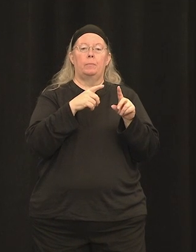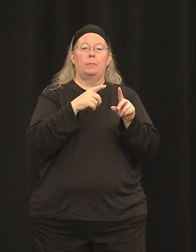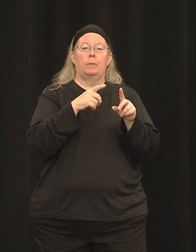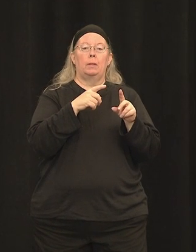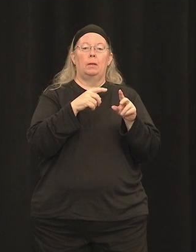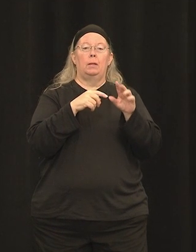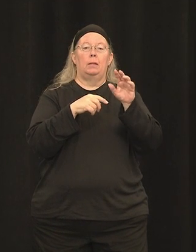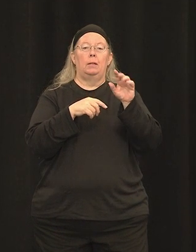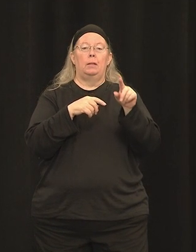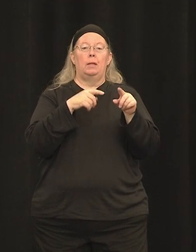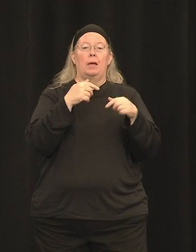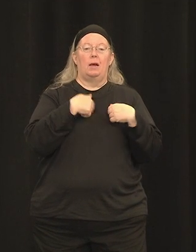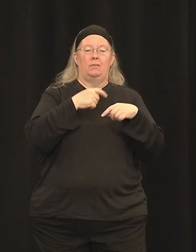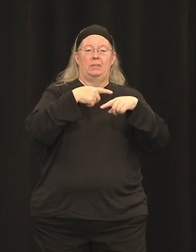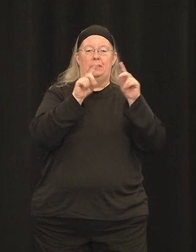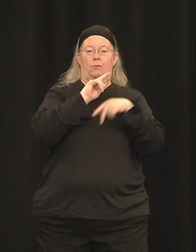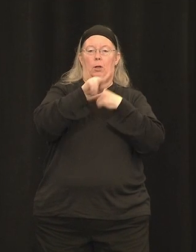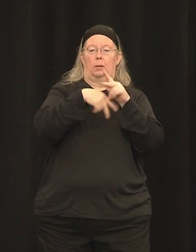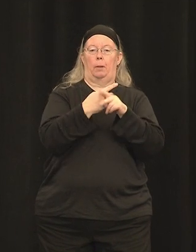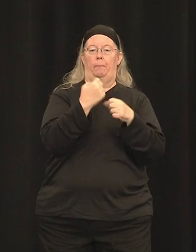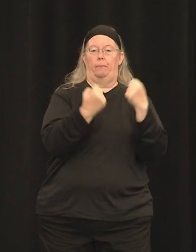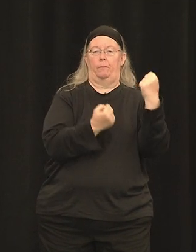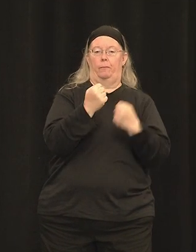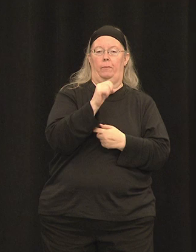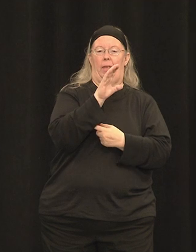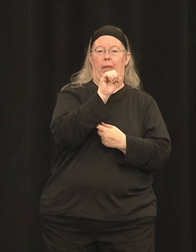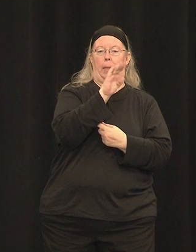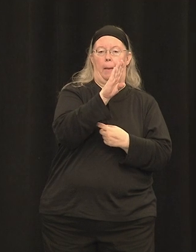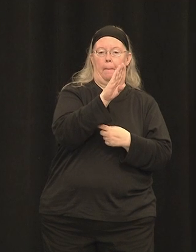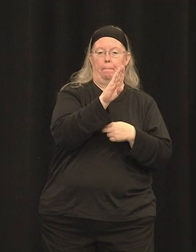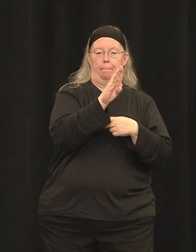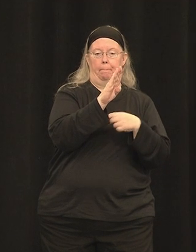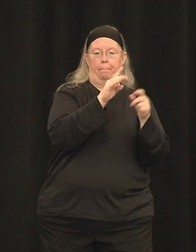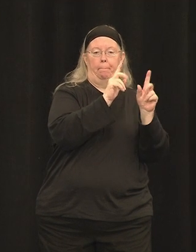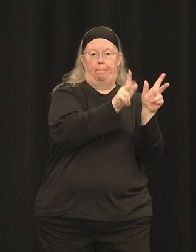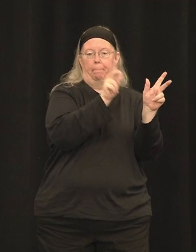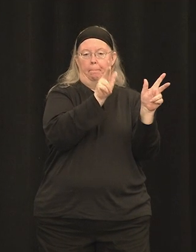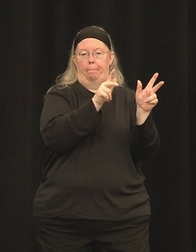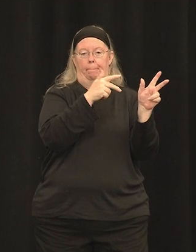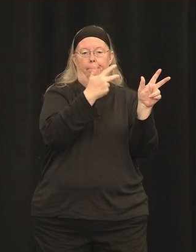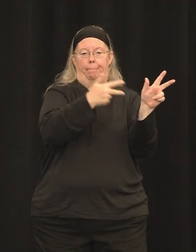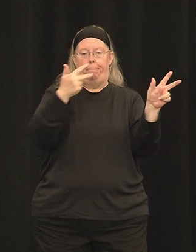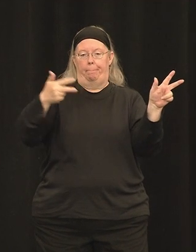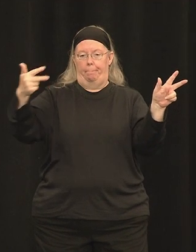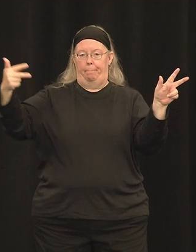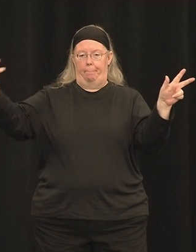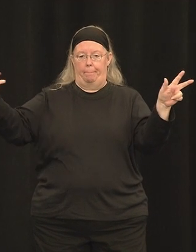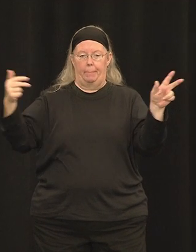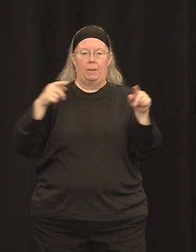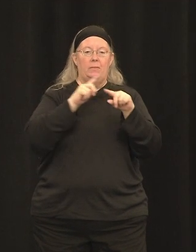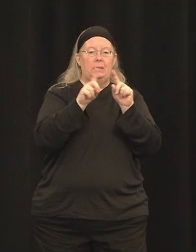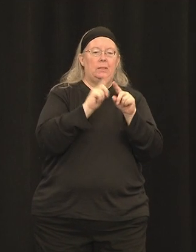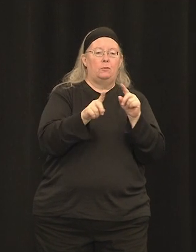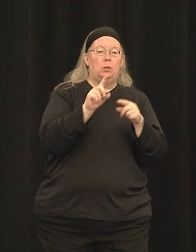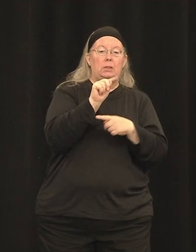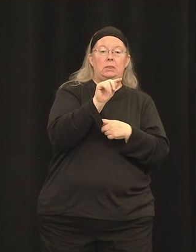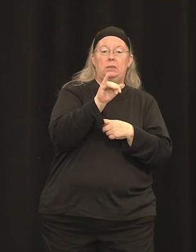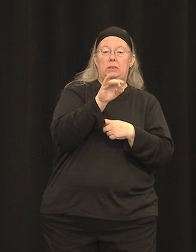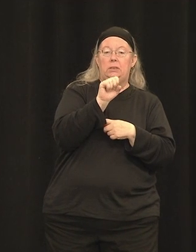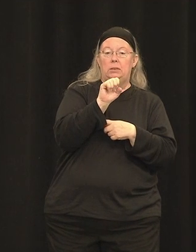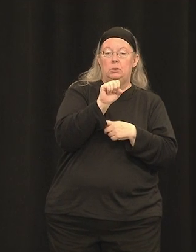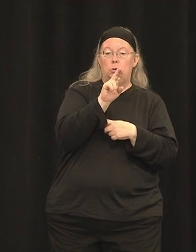good at delivering genes to different cell types and different tissue types. So certain AAVs are good at delivering genes to the eye, and